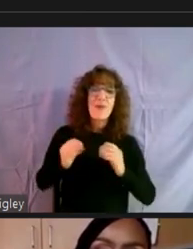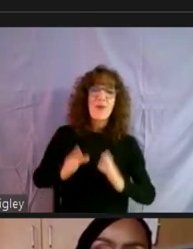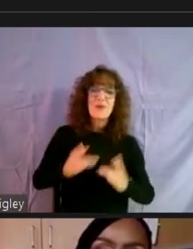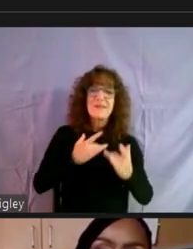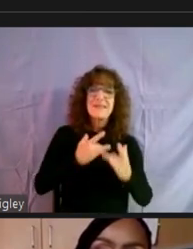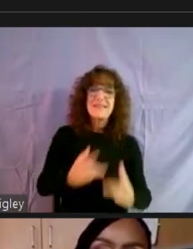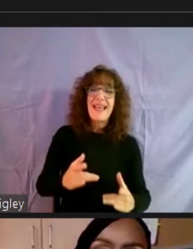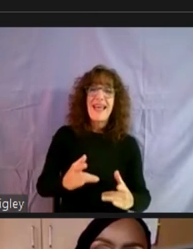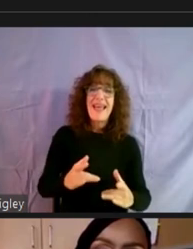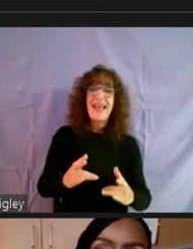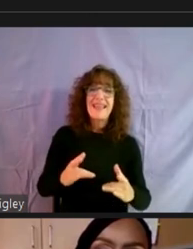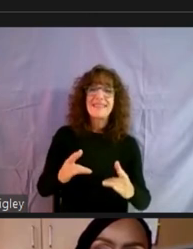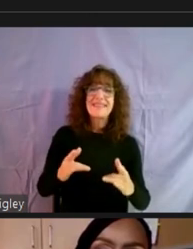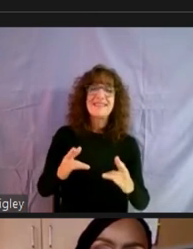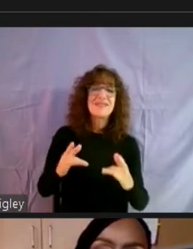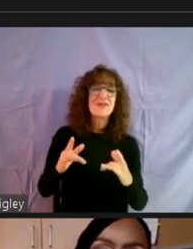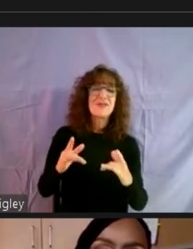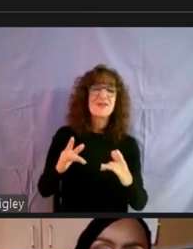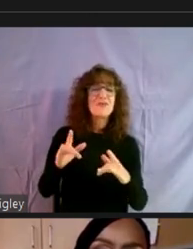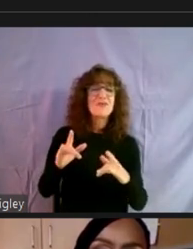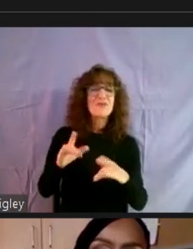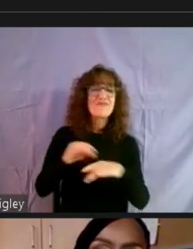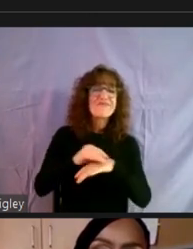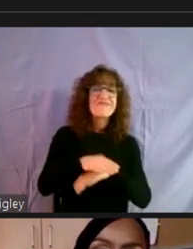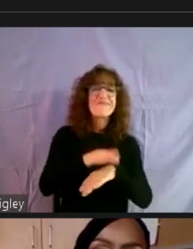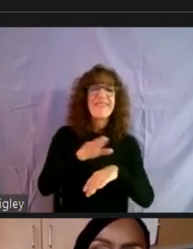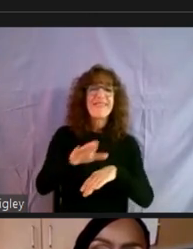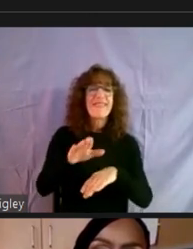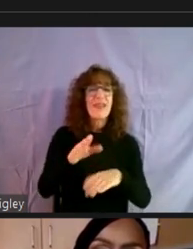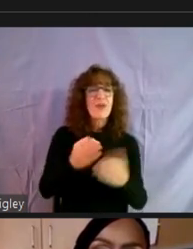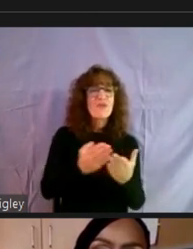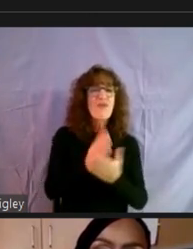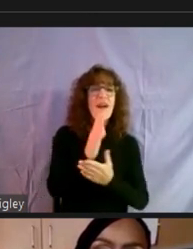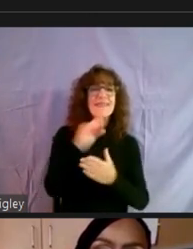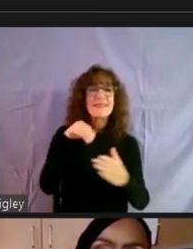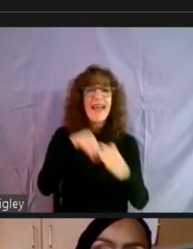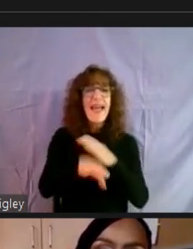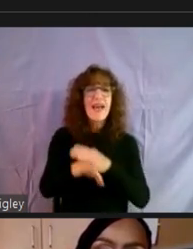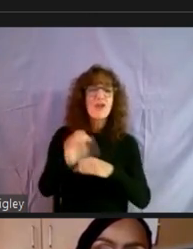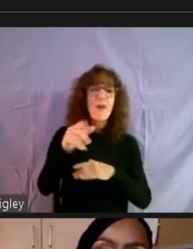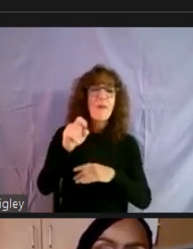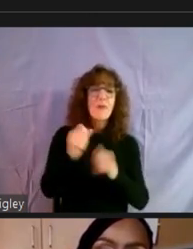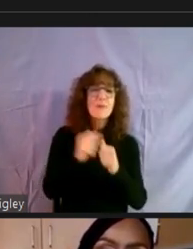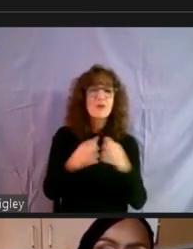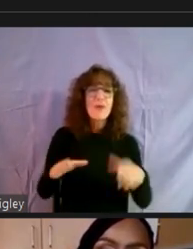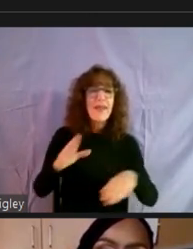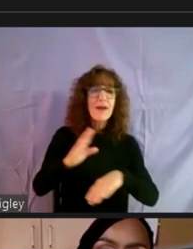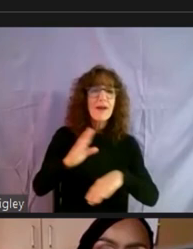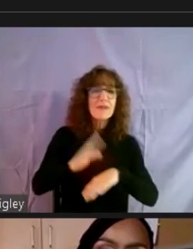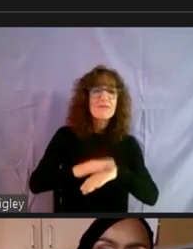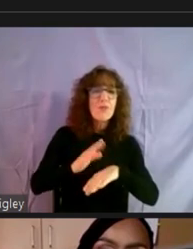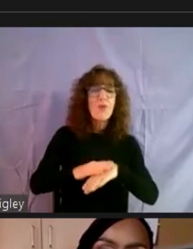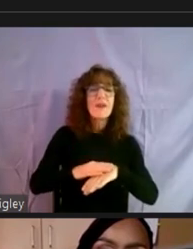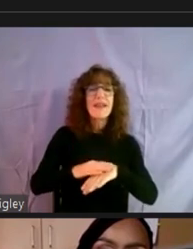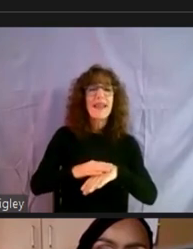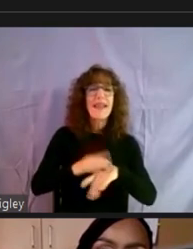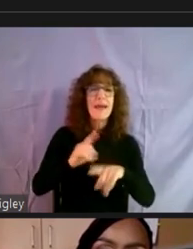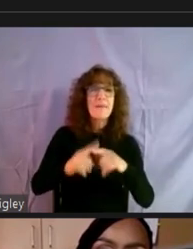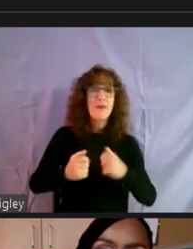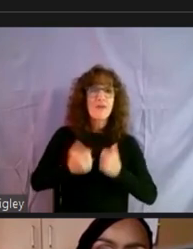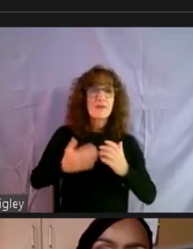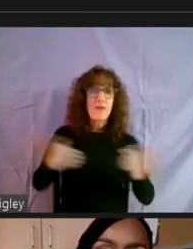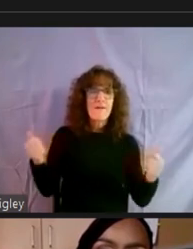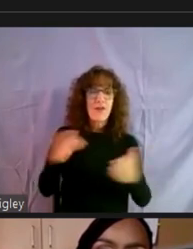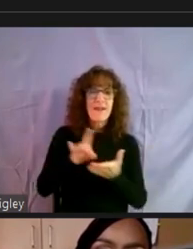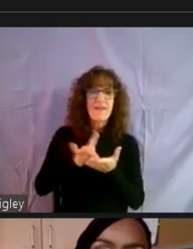infringing on their residents' rights and getting people evicted. They often enter apartments without proper notice and other violations, but residents are afraid of